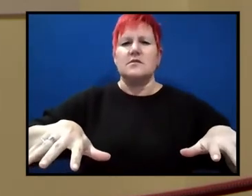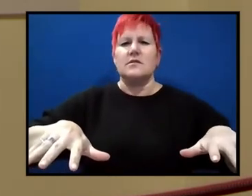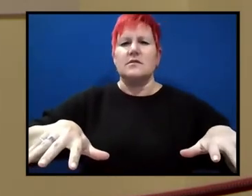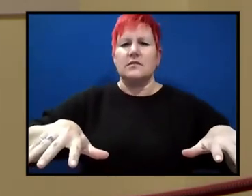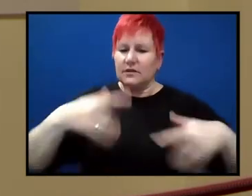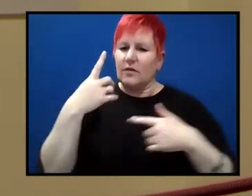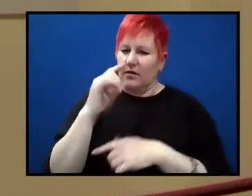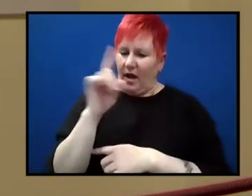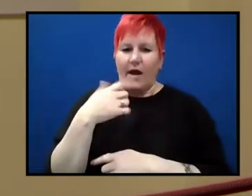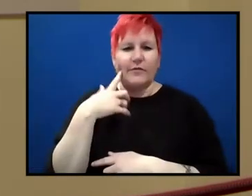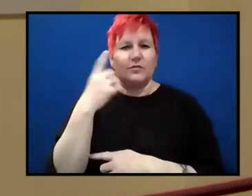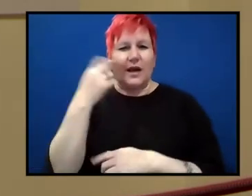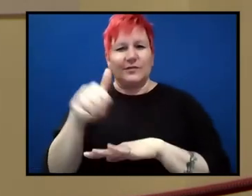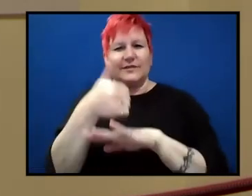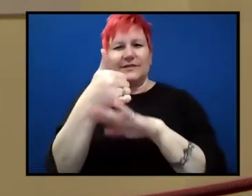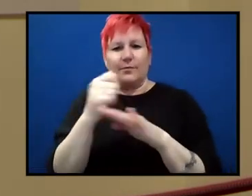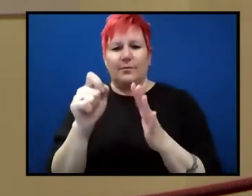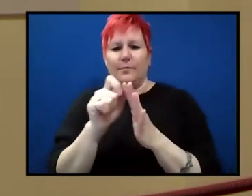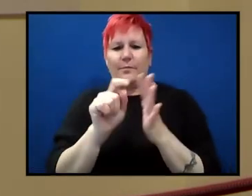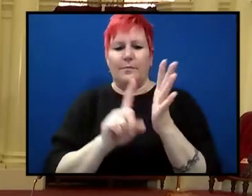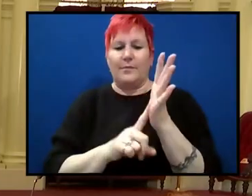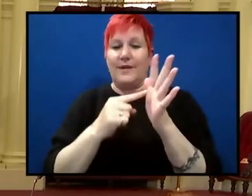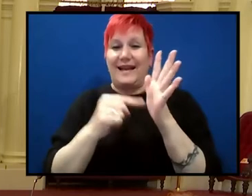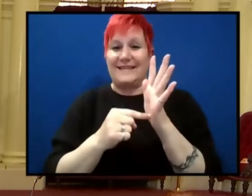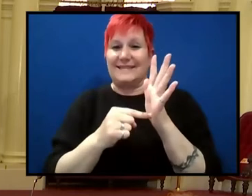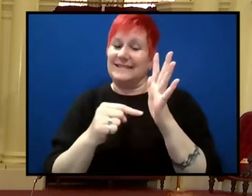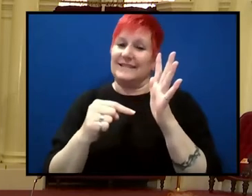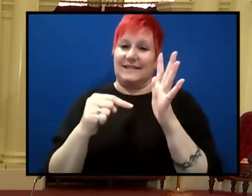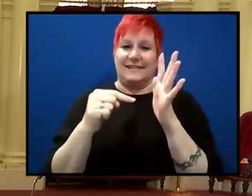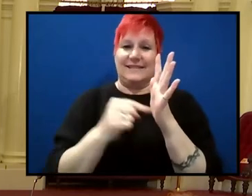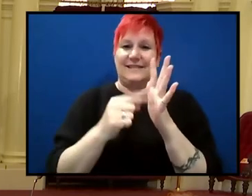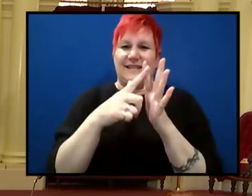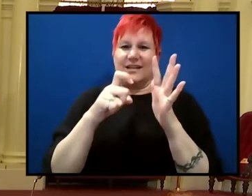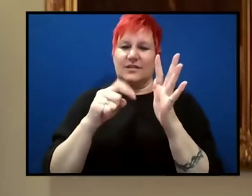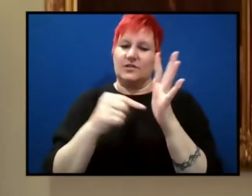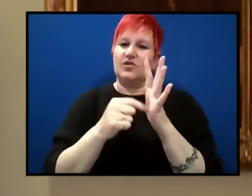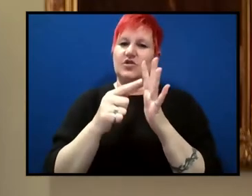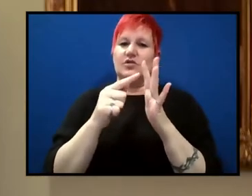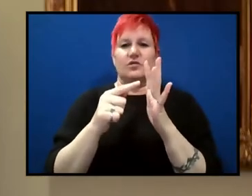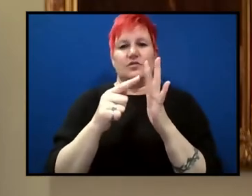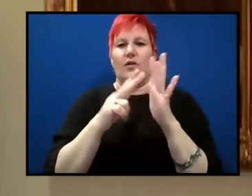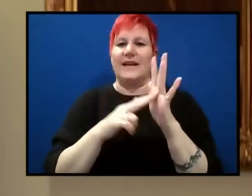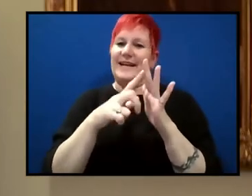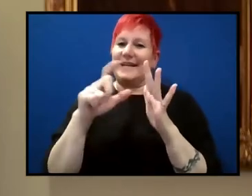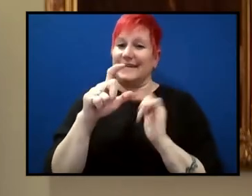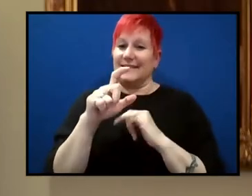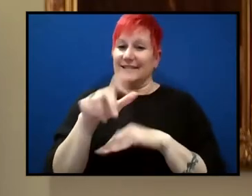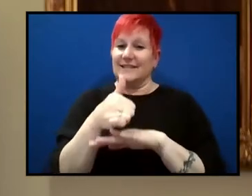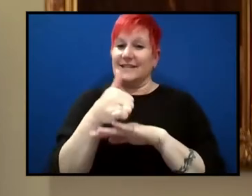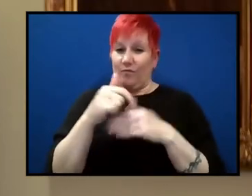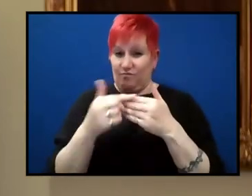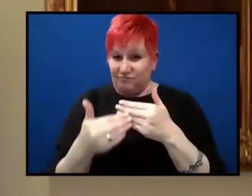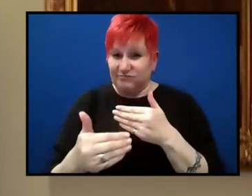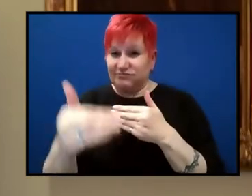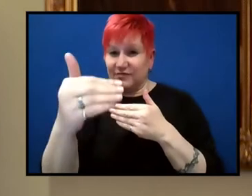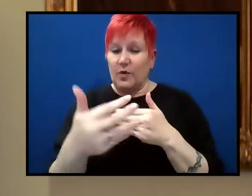tectonics, in my view, began with that paper. And so that was 1963. And Bill, you arrived at university just a few